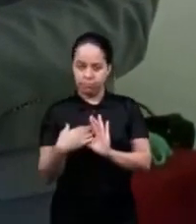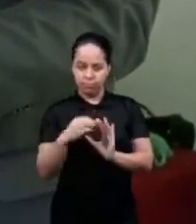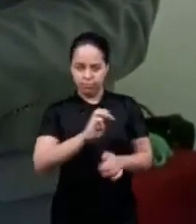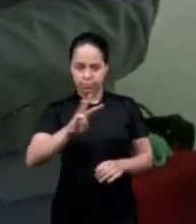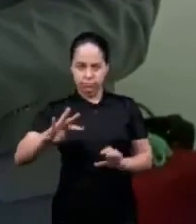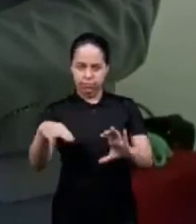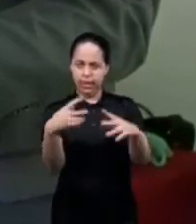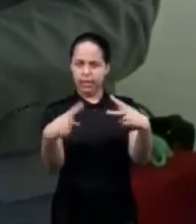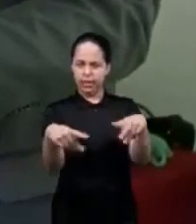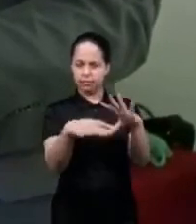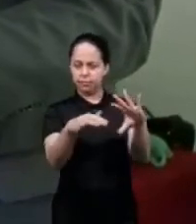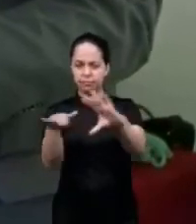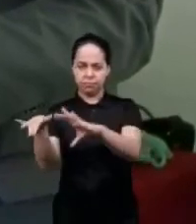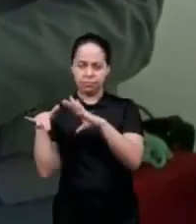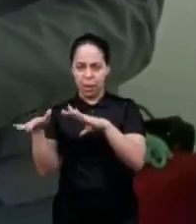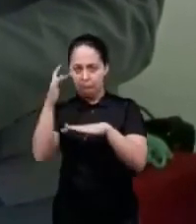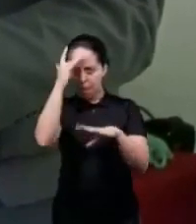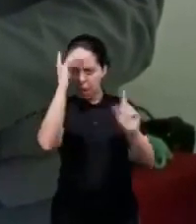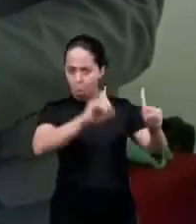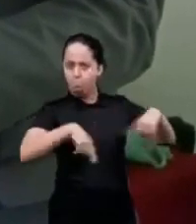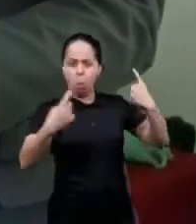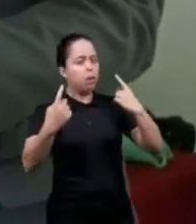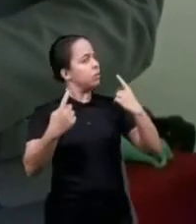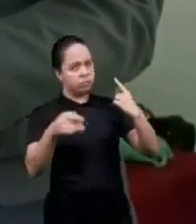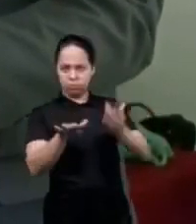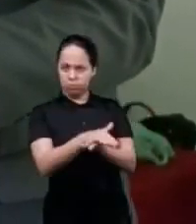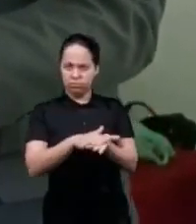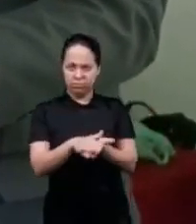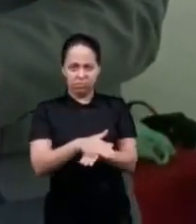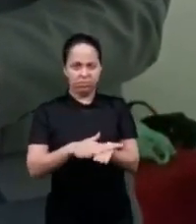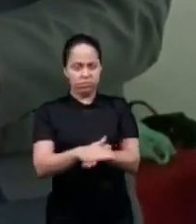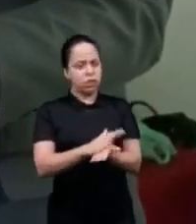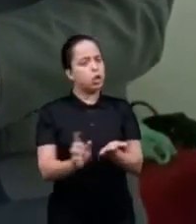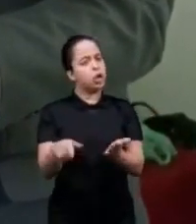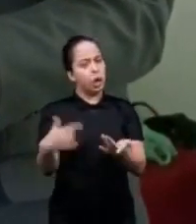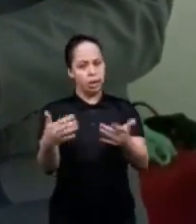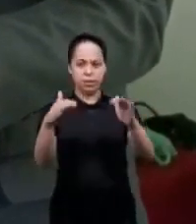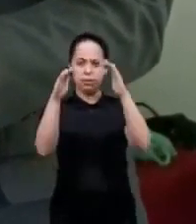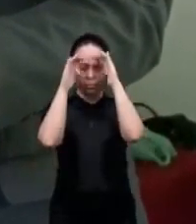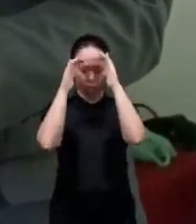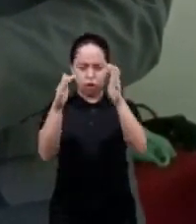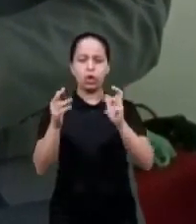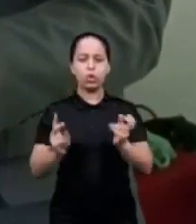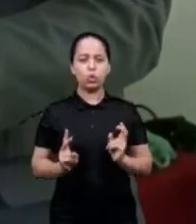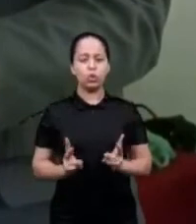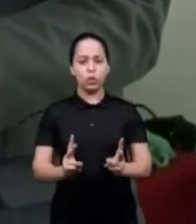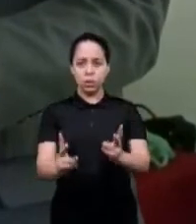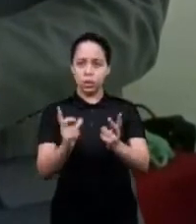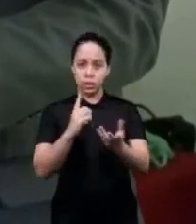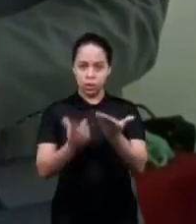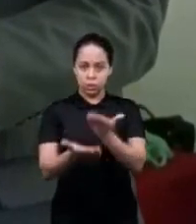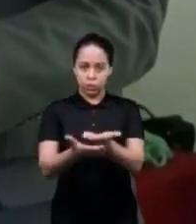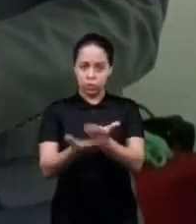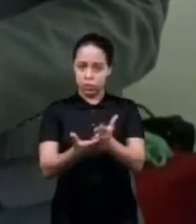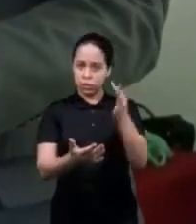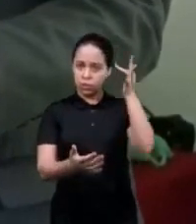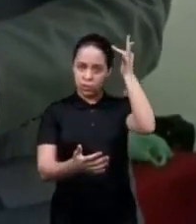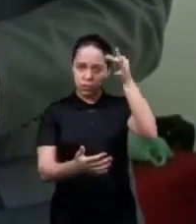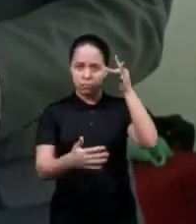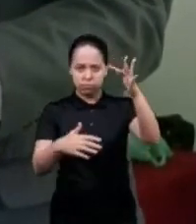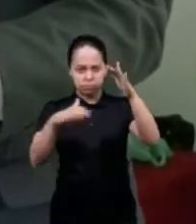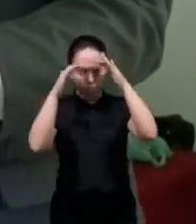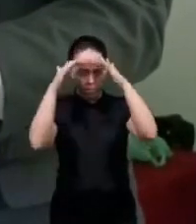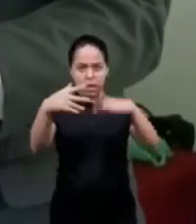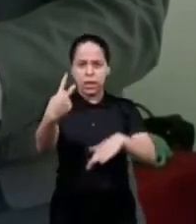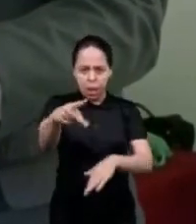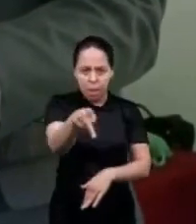you with any doubts so no one would be our enemy we don't want anyone to be an enemy continue it's philosophy teacher respect